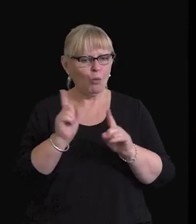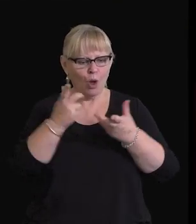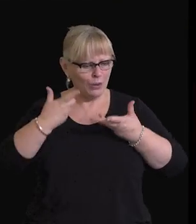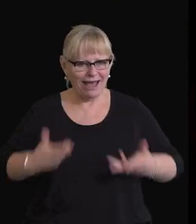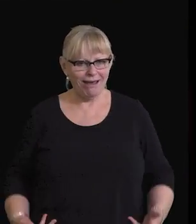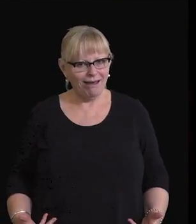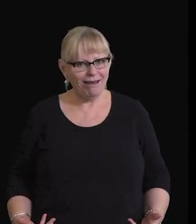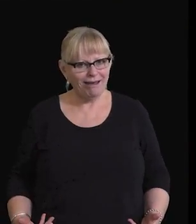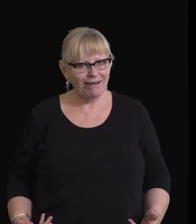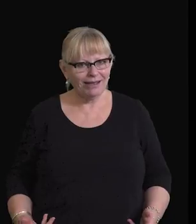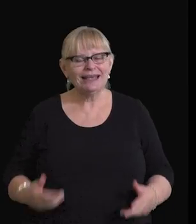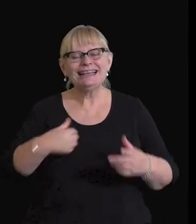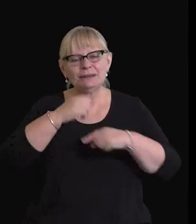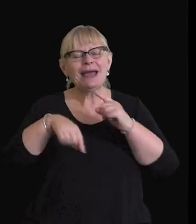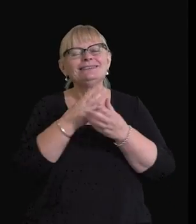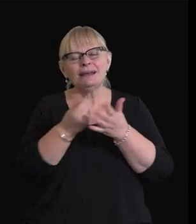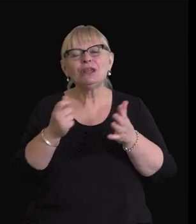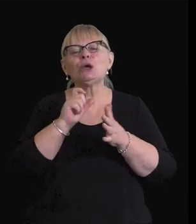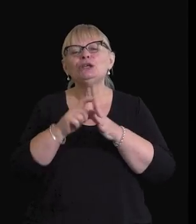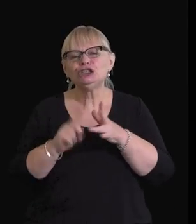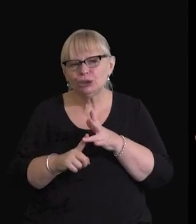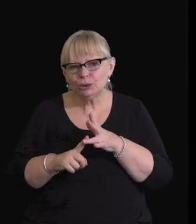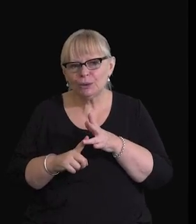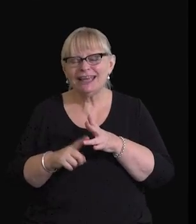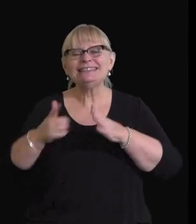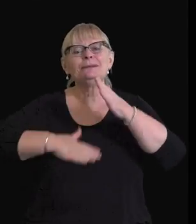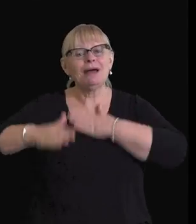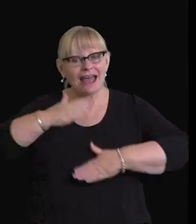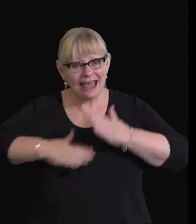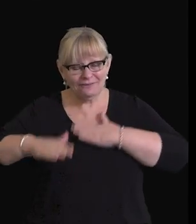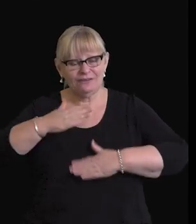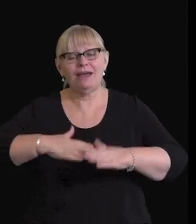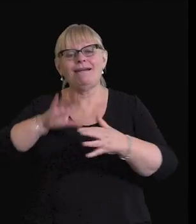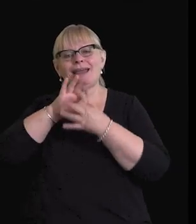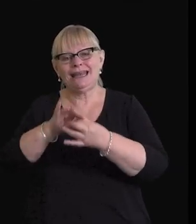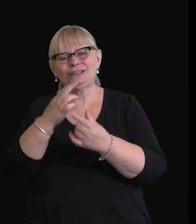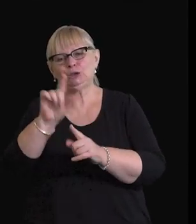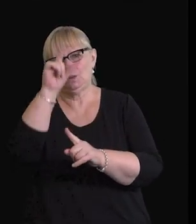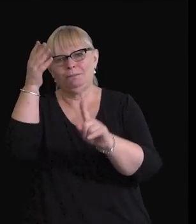Instead, we need to think of it as something we do. A set of behaviours connected to a purpose.